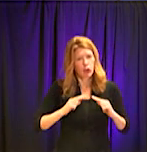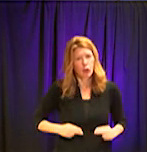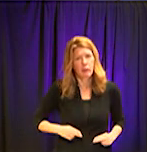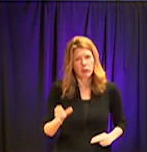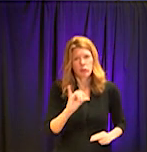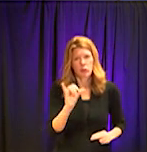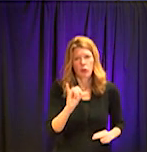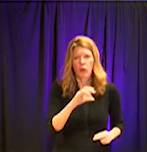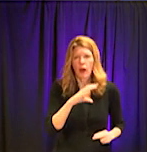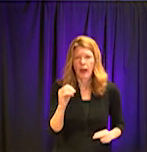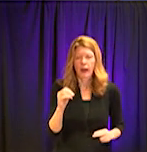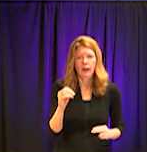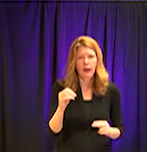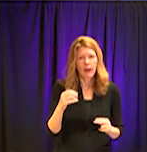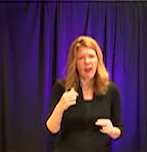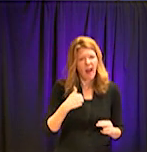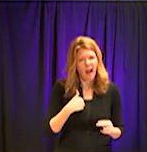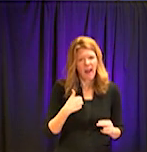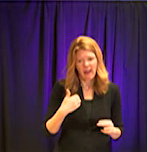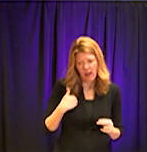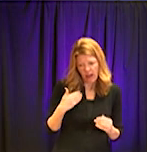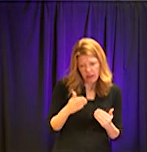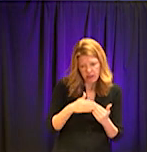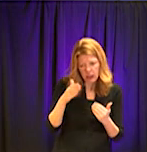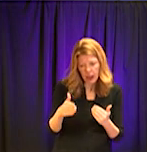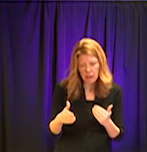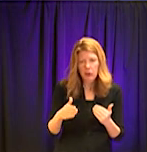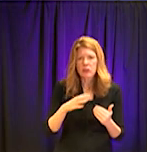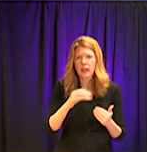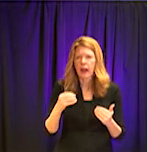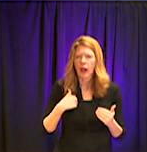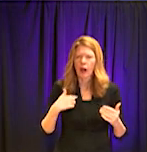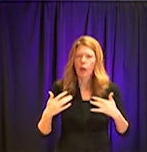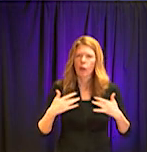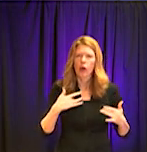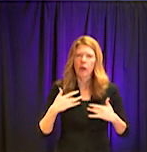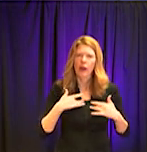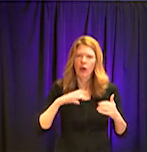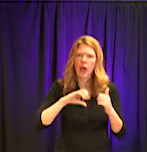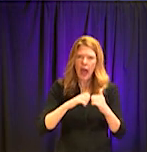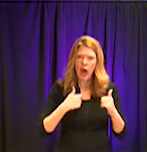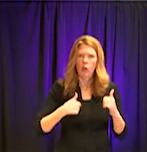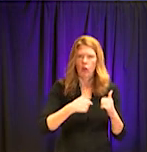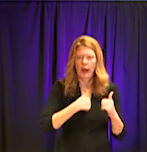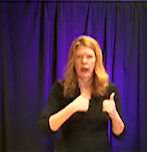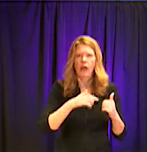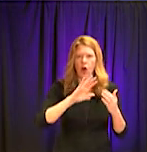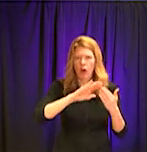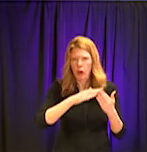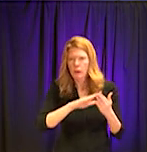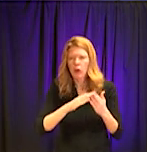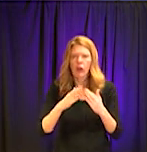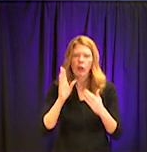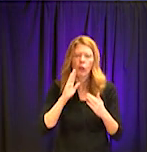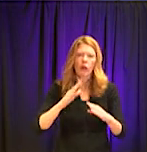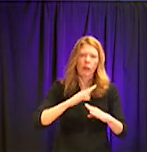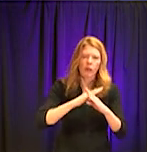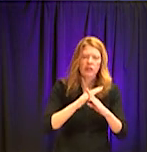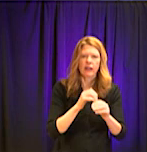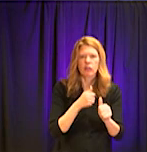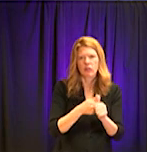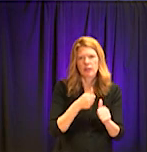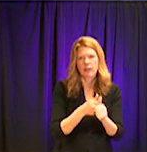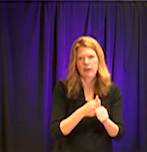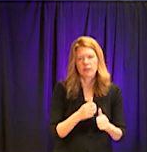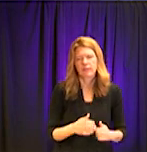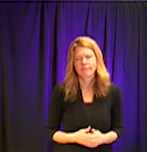is going to impact our community. And so I think there's, you a few things that I want to start with. Let's first start with